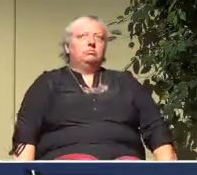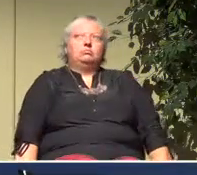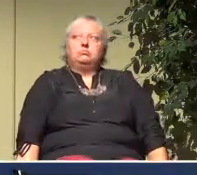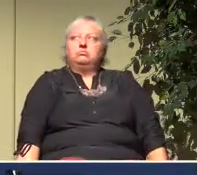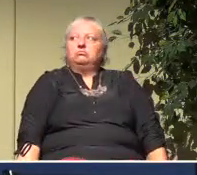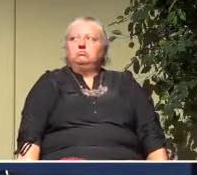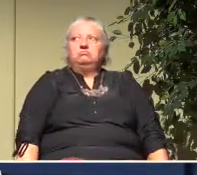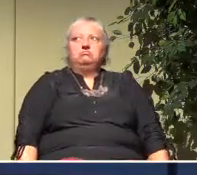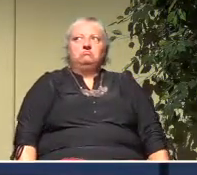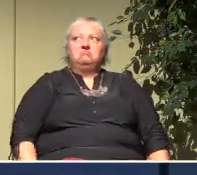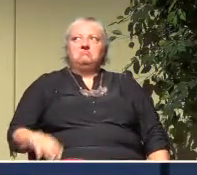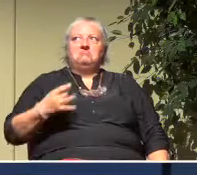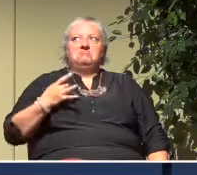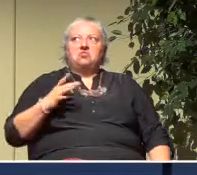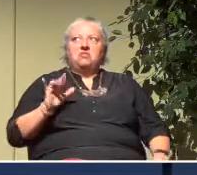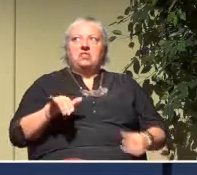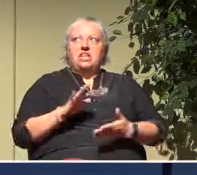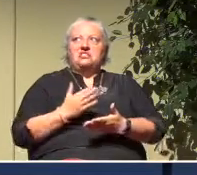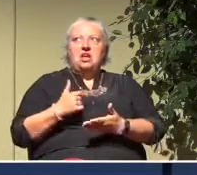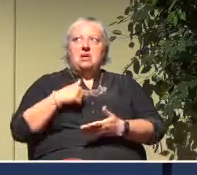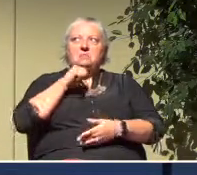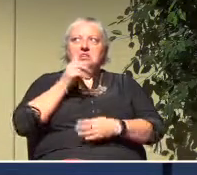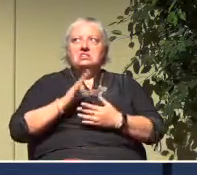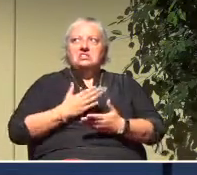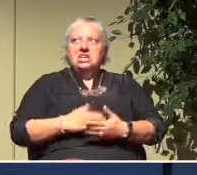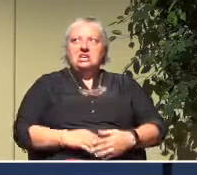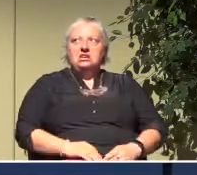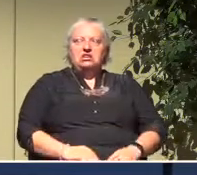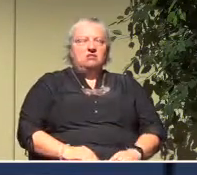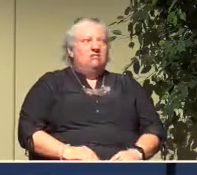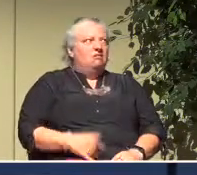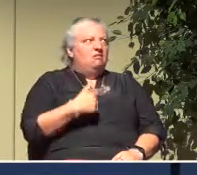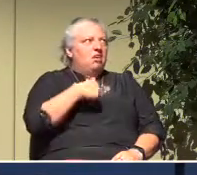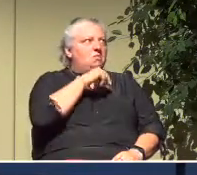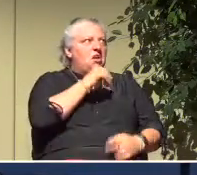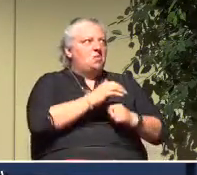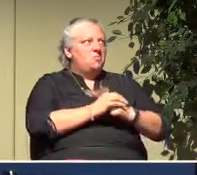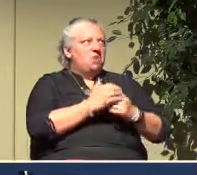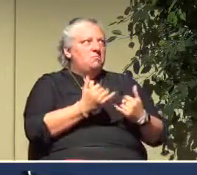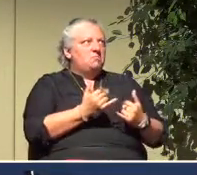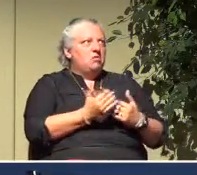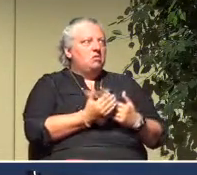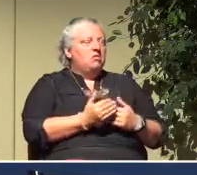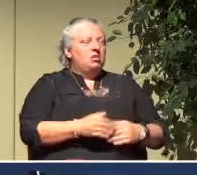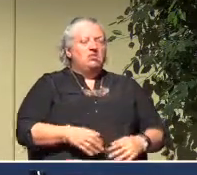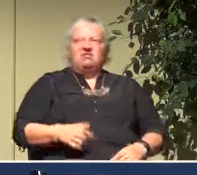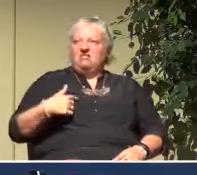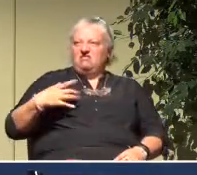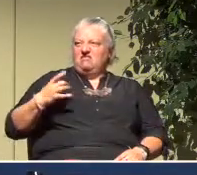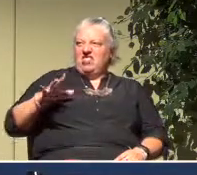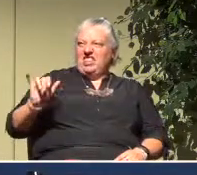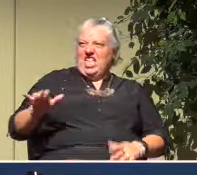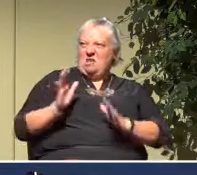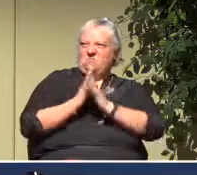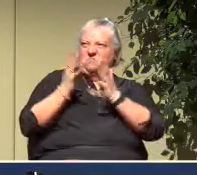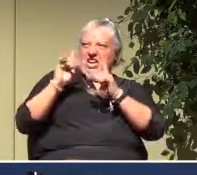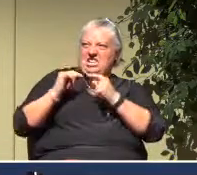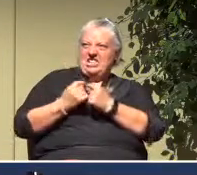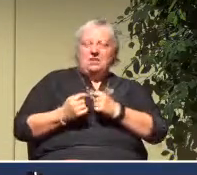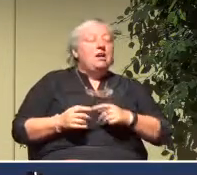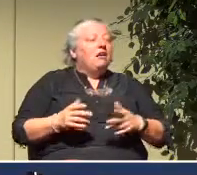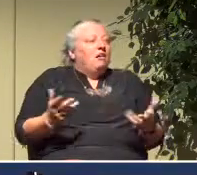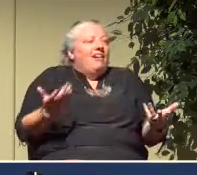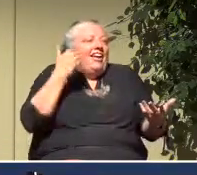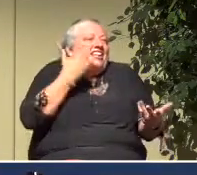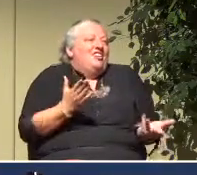say, Oh, I'm not going to sing that song. Or, I'm not going to worship this morning. Whatever the case may be. I don't like the praise team. Or whatever. I don't know what it is.